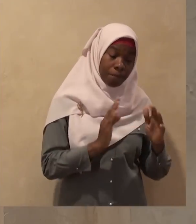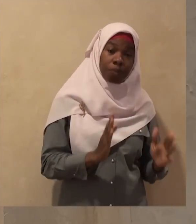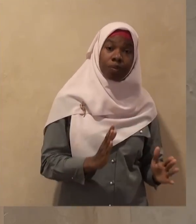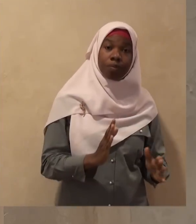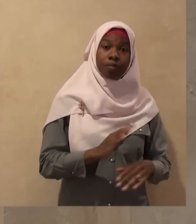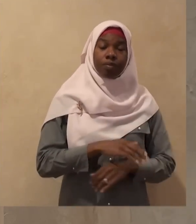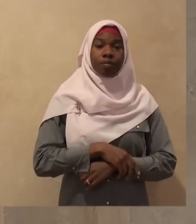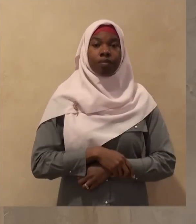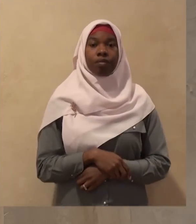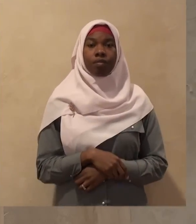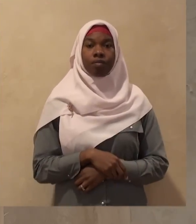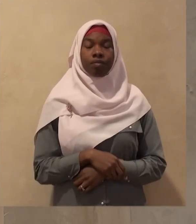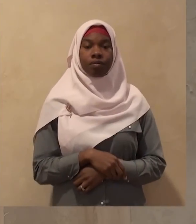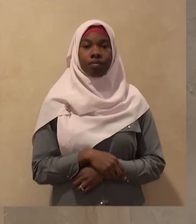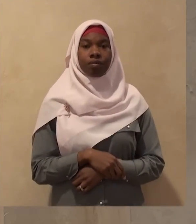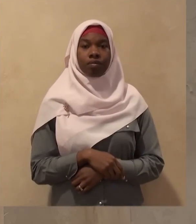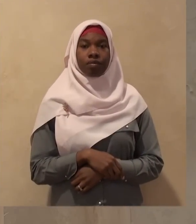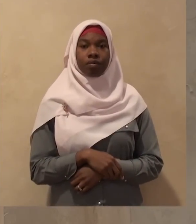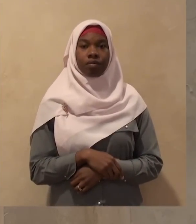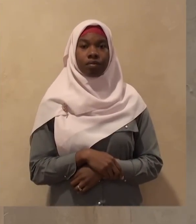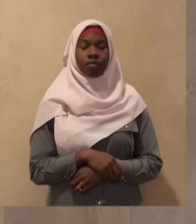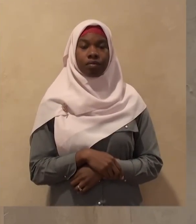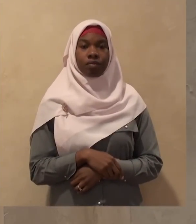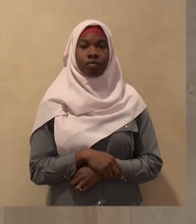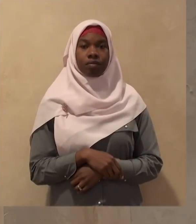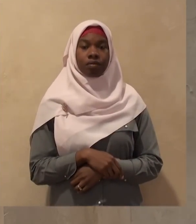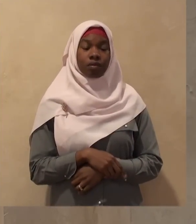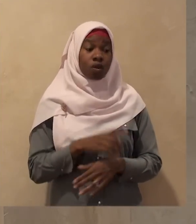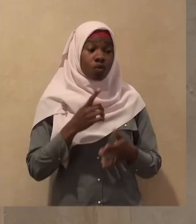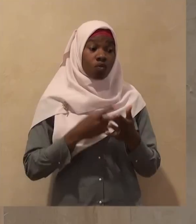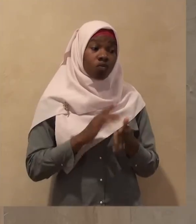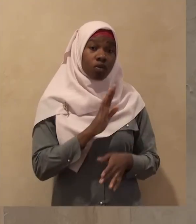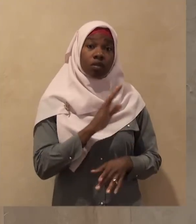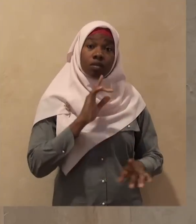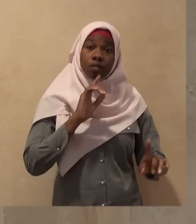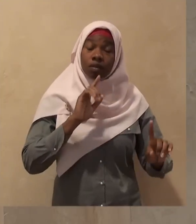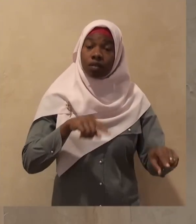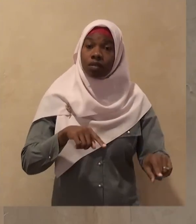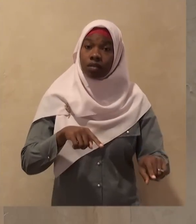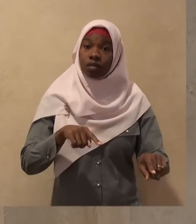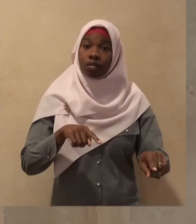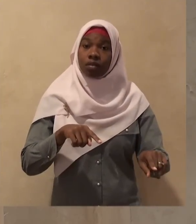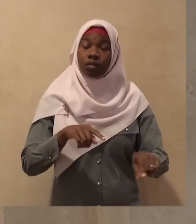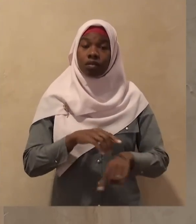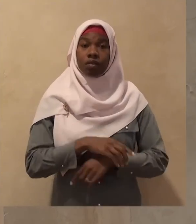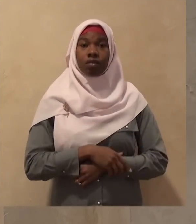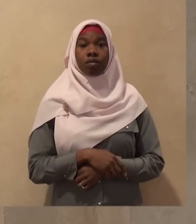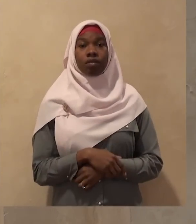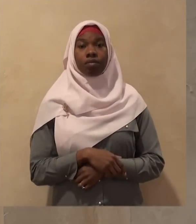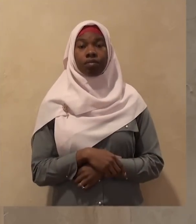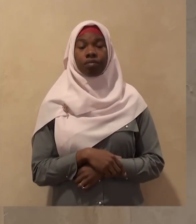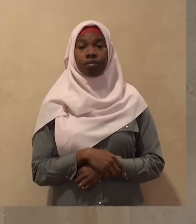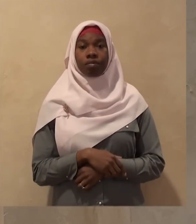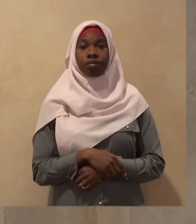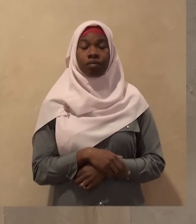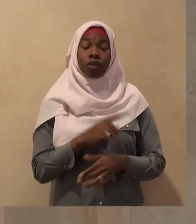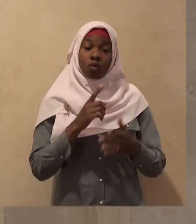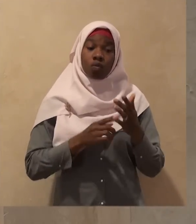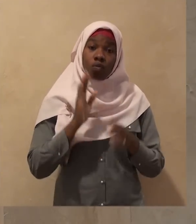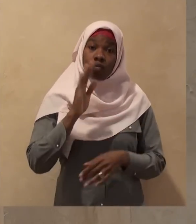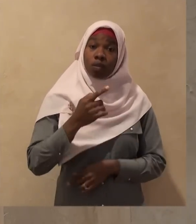from and to what will be your answer what will be your reply that time the sahaba